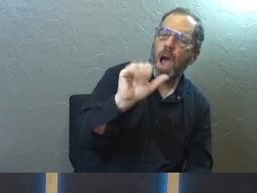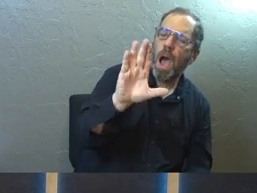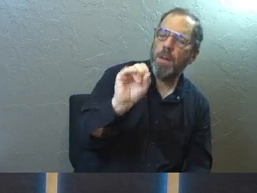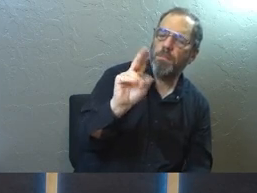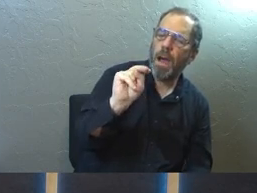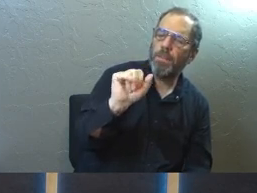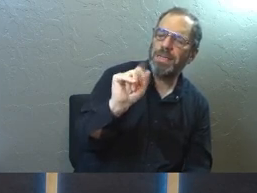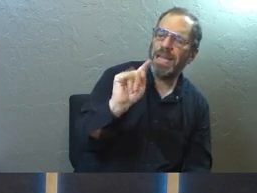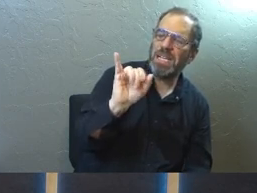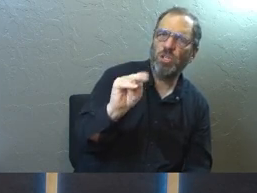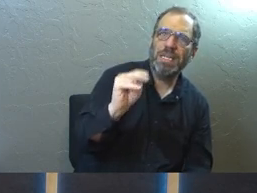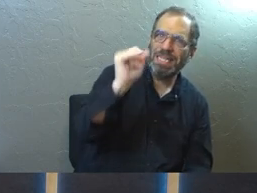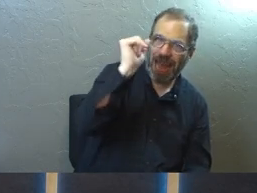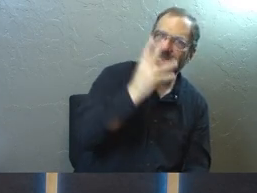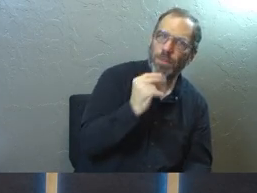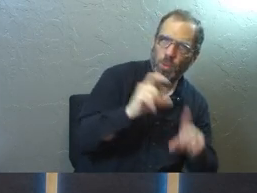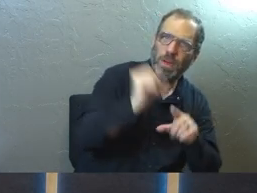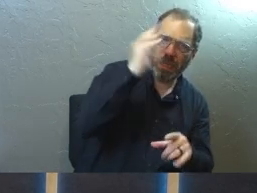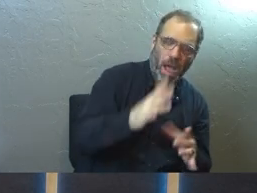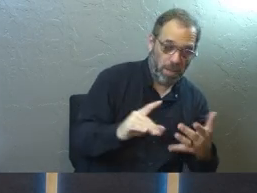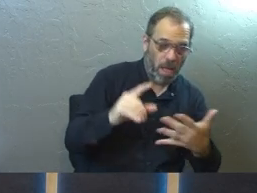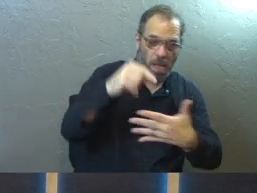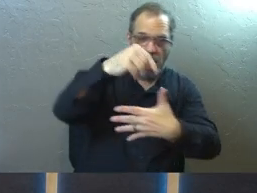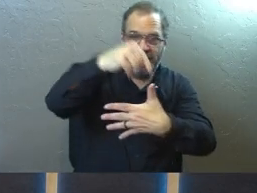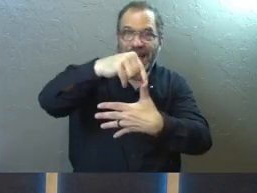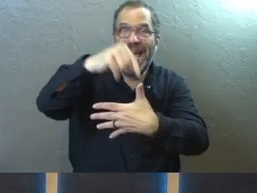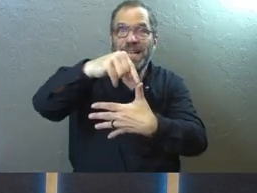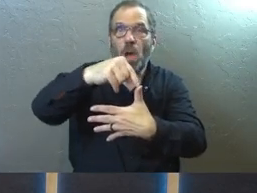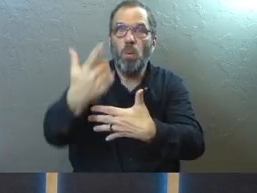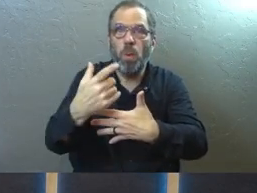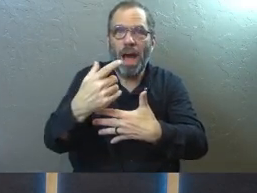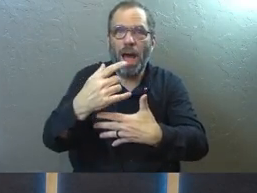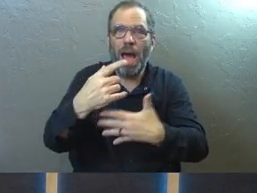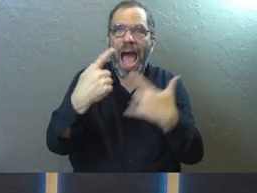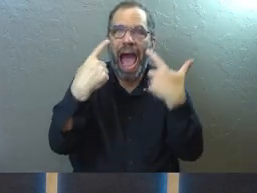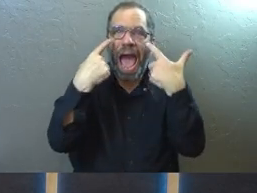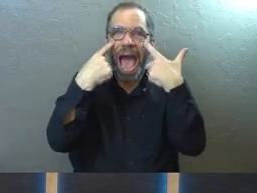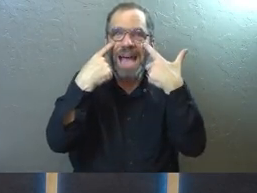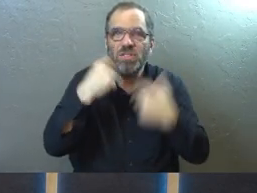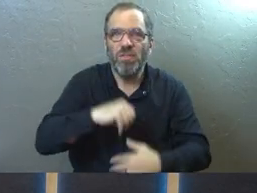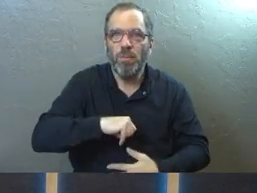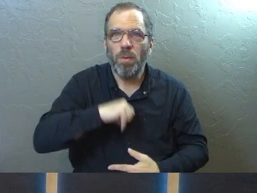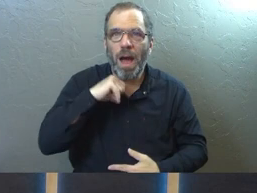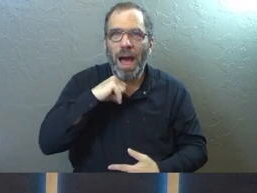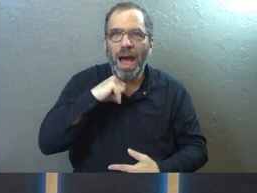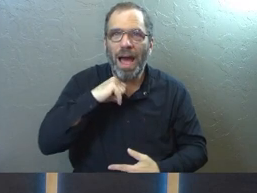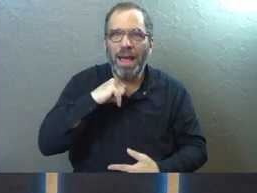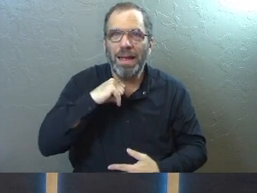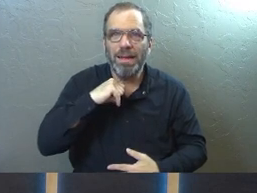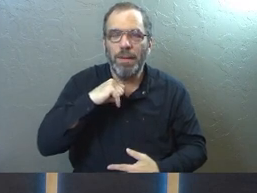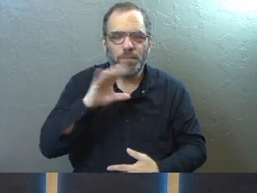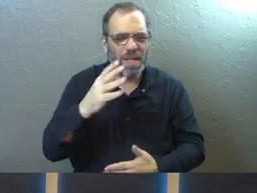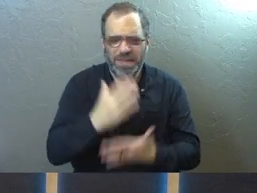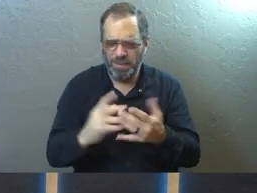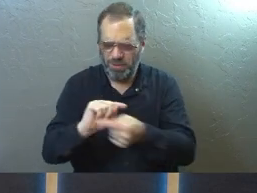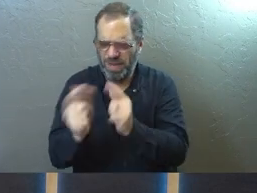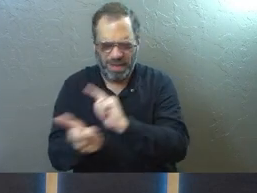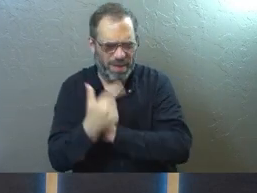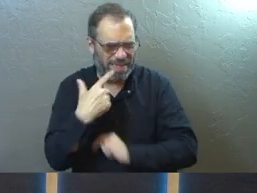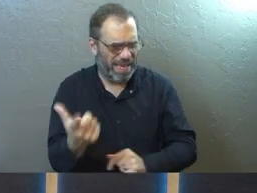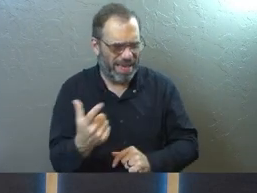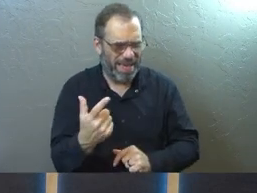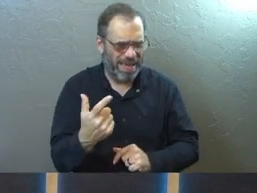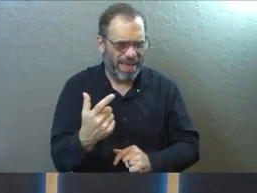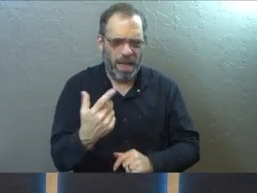There are seven abominations of God. The first one in the list is eyes of pride. Some of your translations